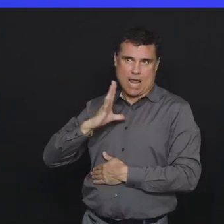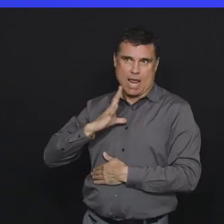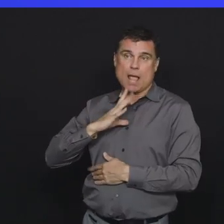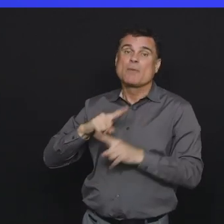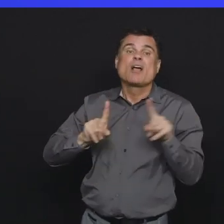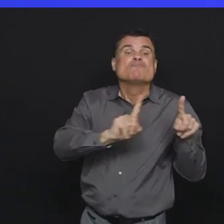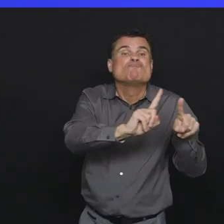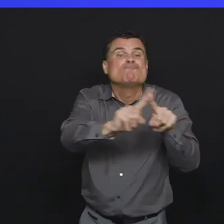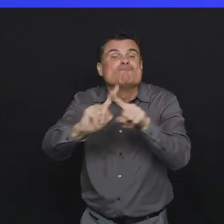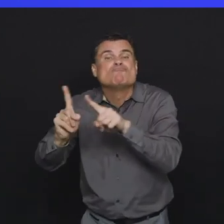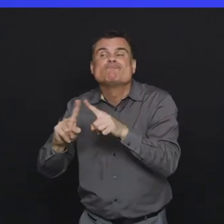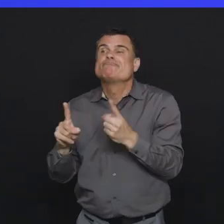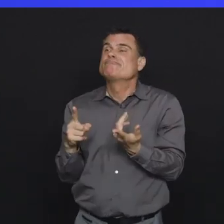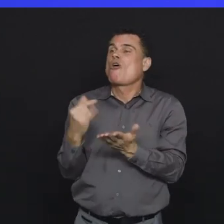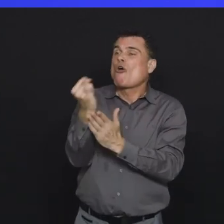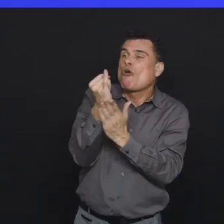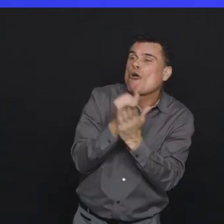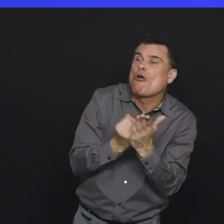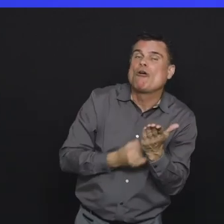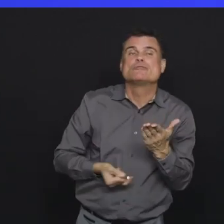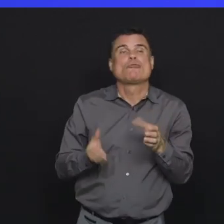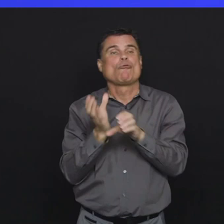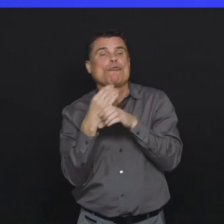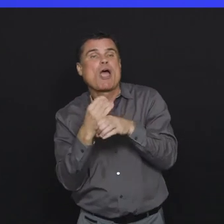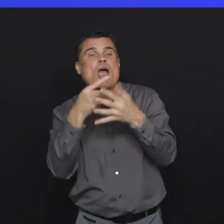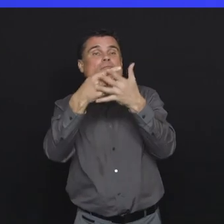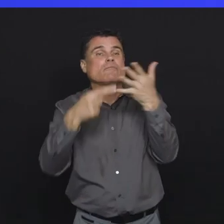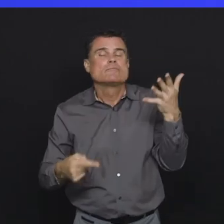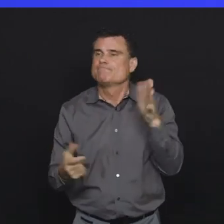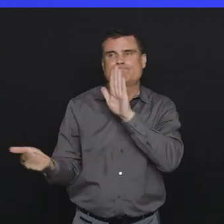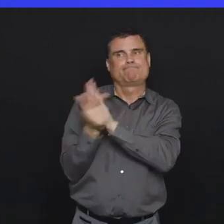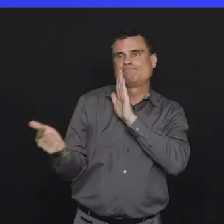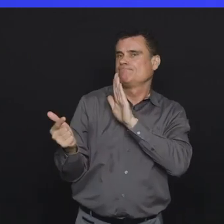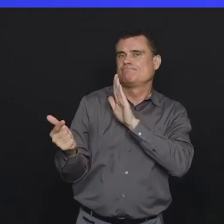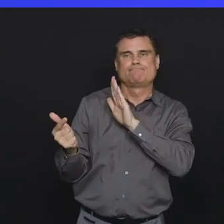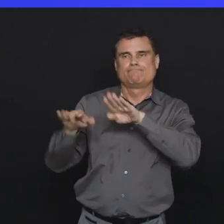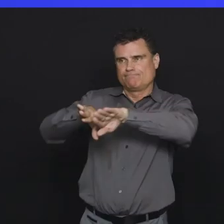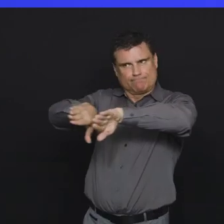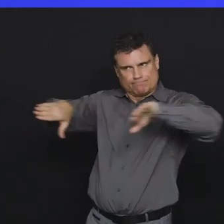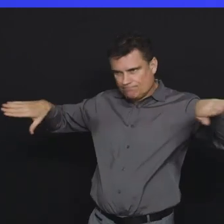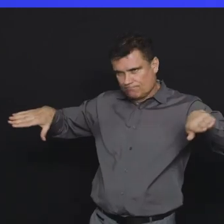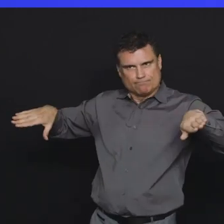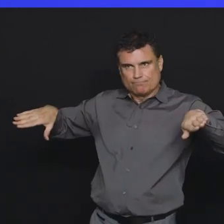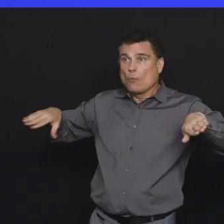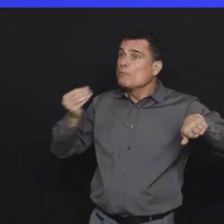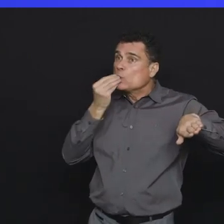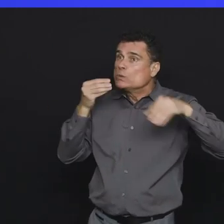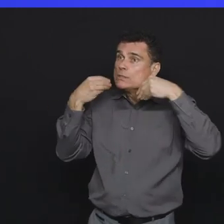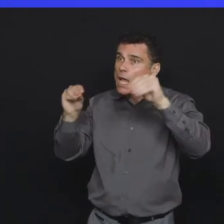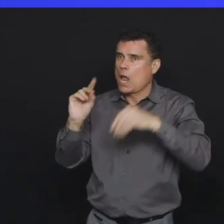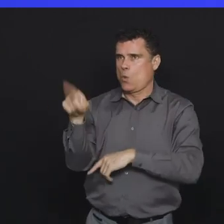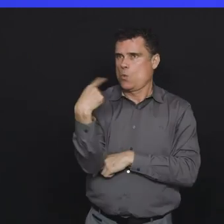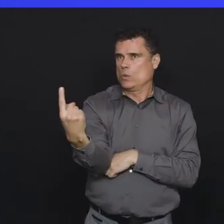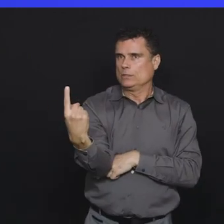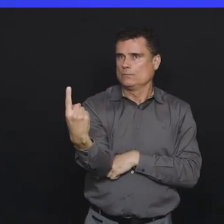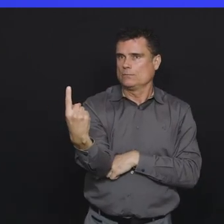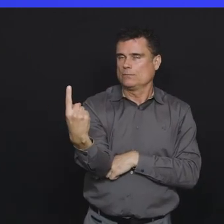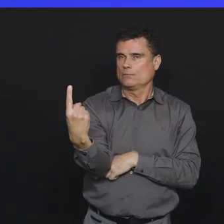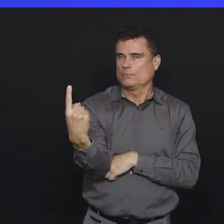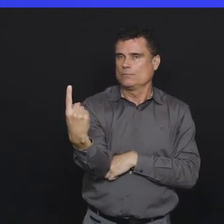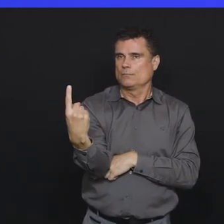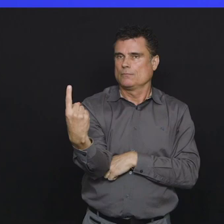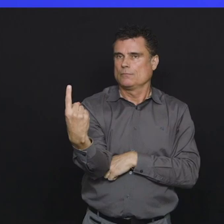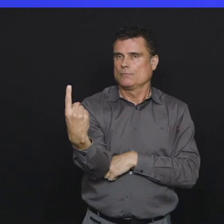other merchandise at these events are prohibited. And this is recognition of how important it is for us to be able to access